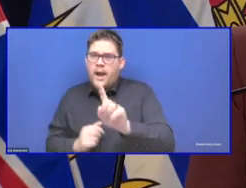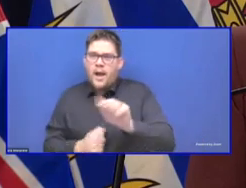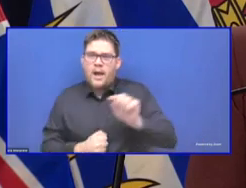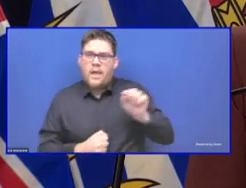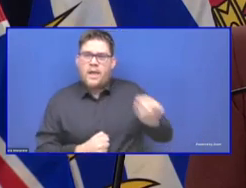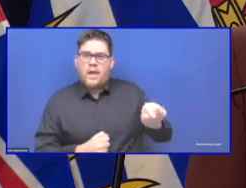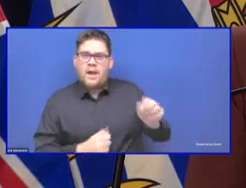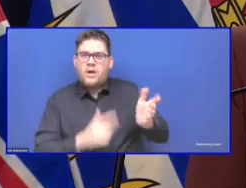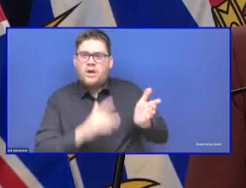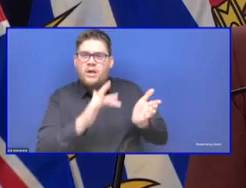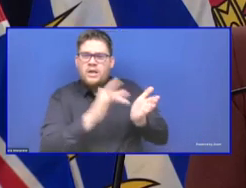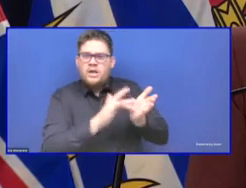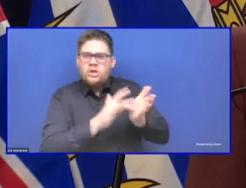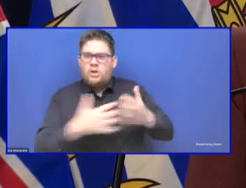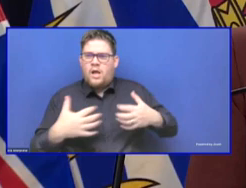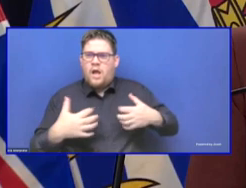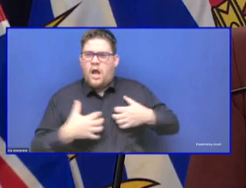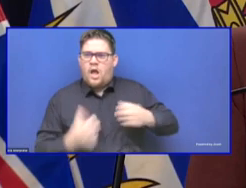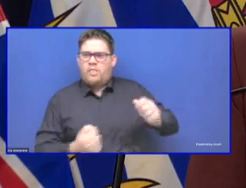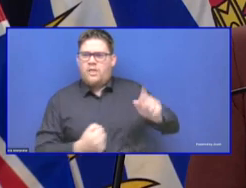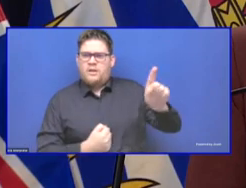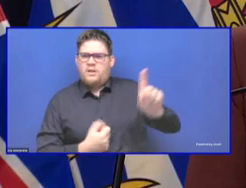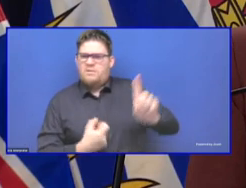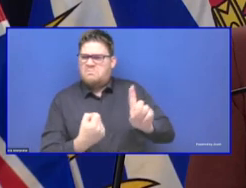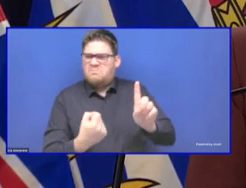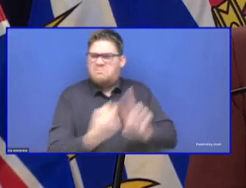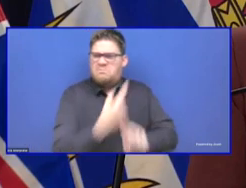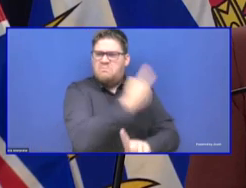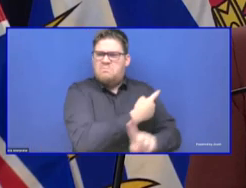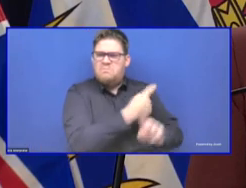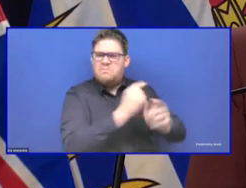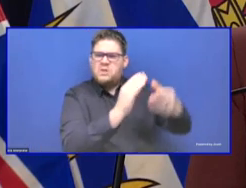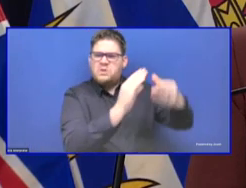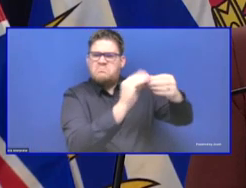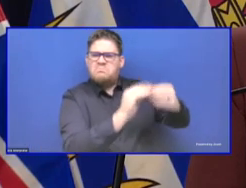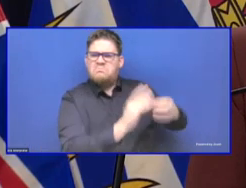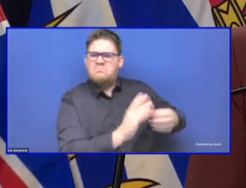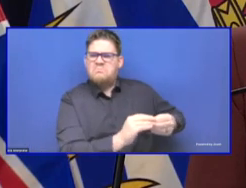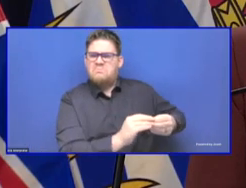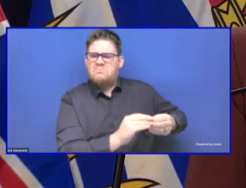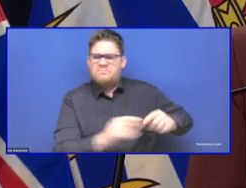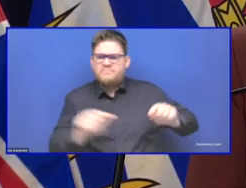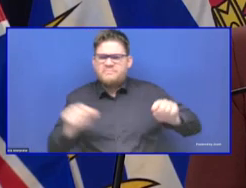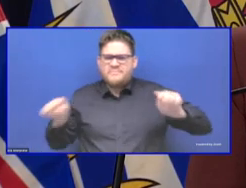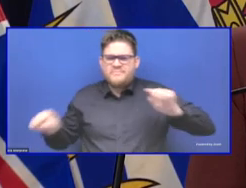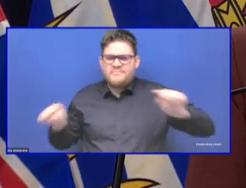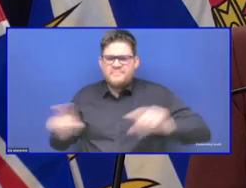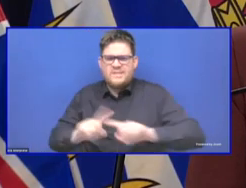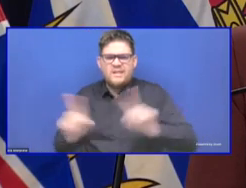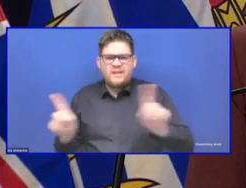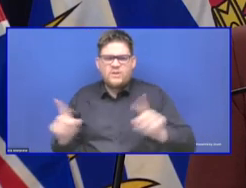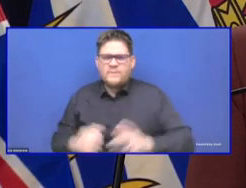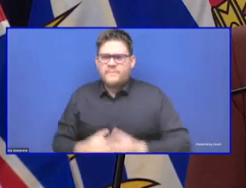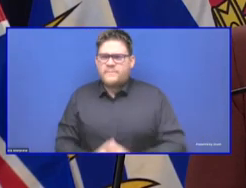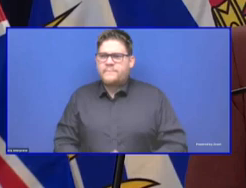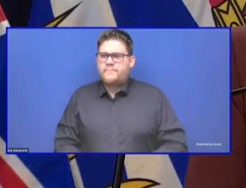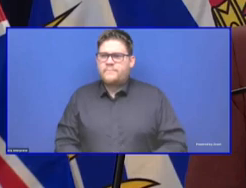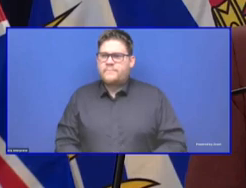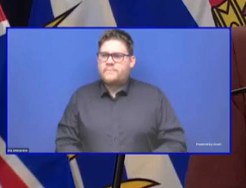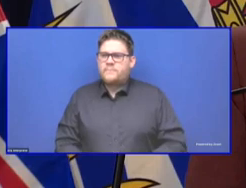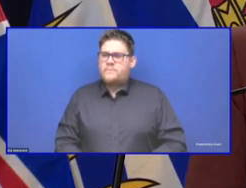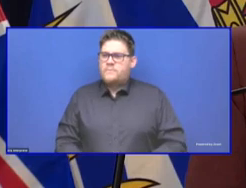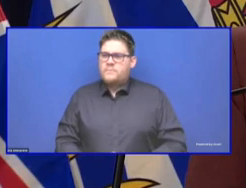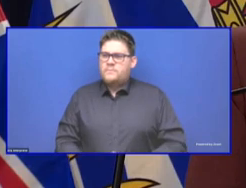the same time. So in situations like this when people are hearing two different things from essentially health officials,